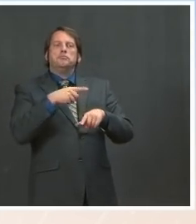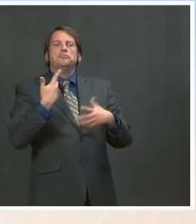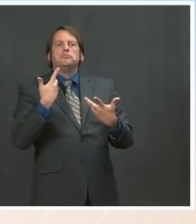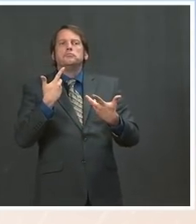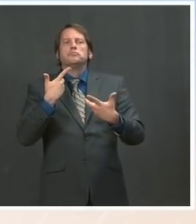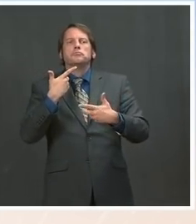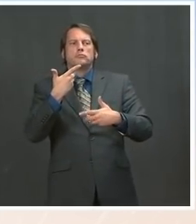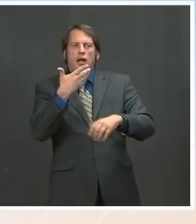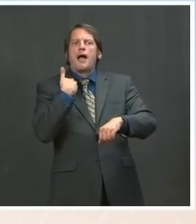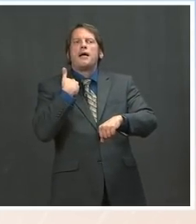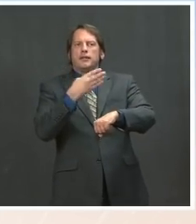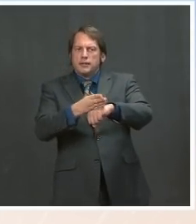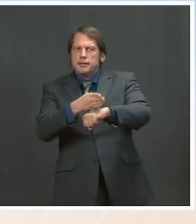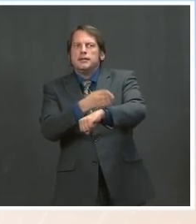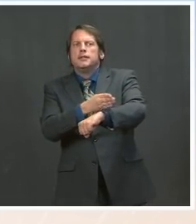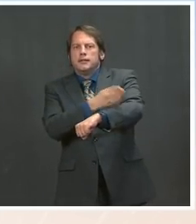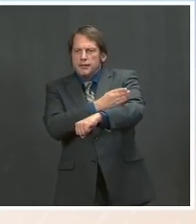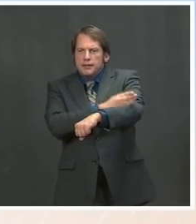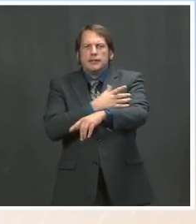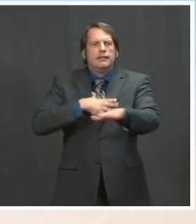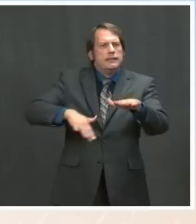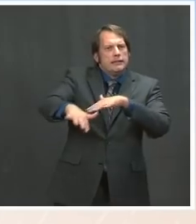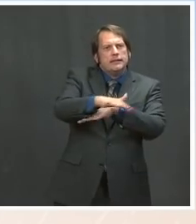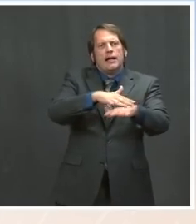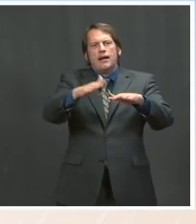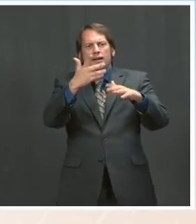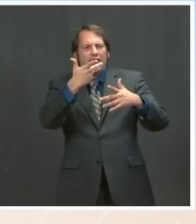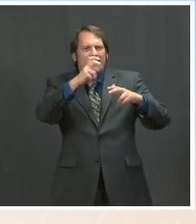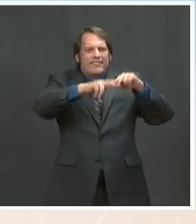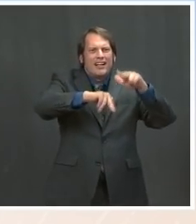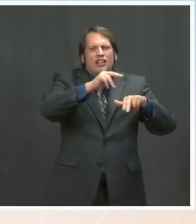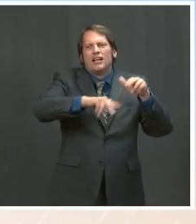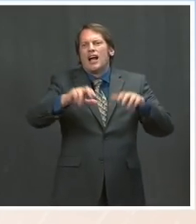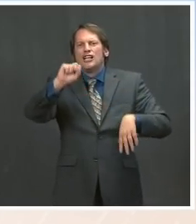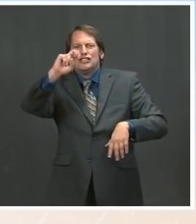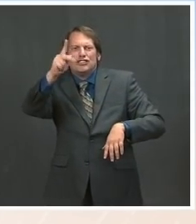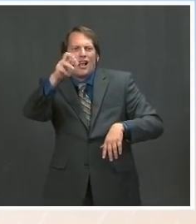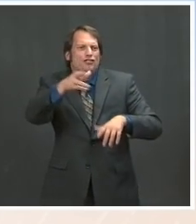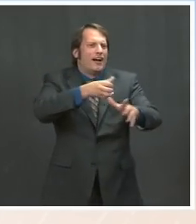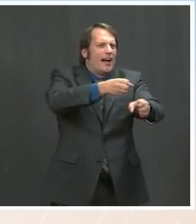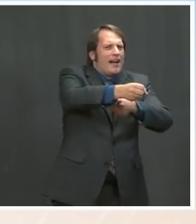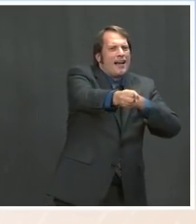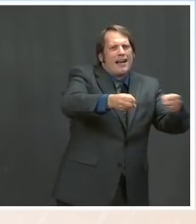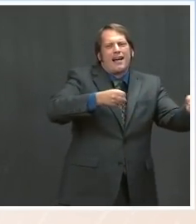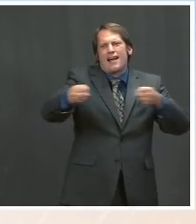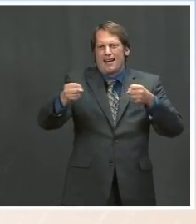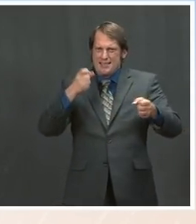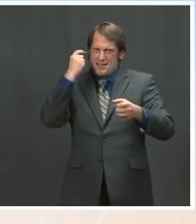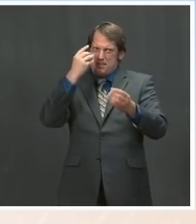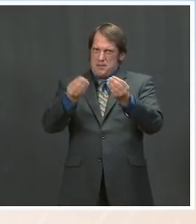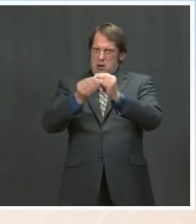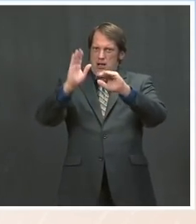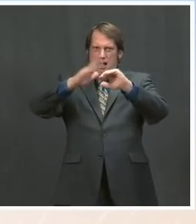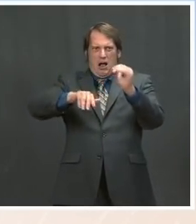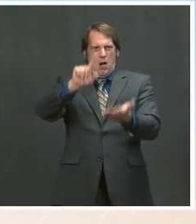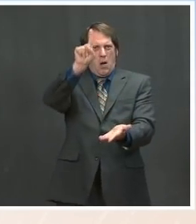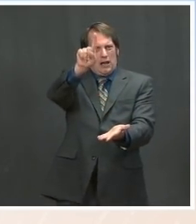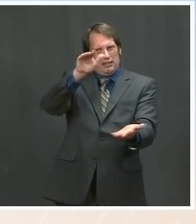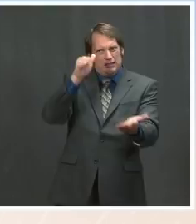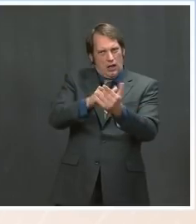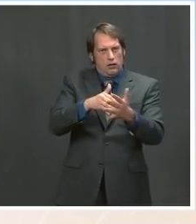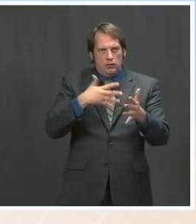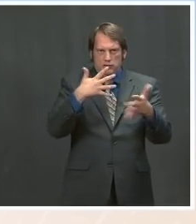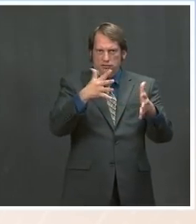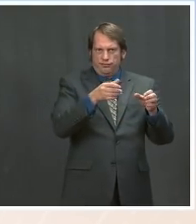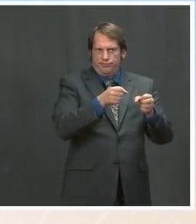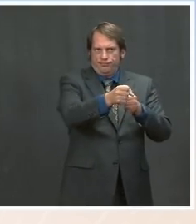facilities into shelters. Nearly 1,000 unaccompanied minors were transferred out of CBP facilities and into the